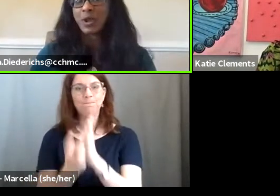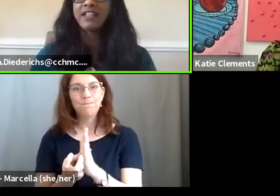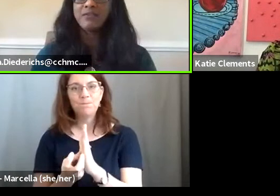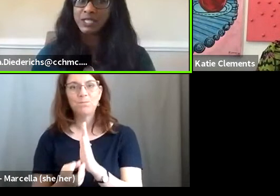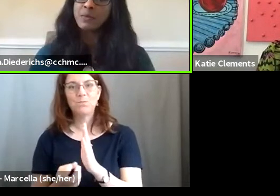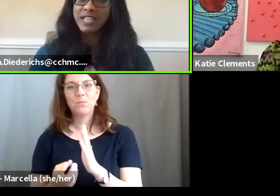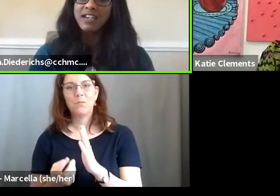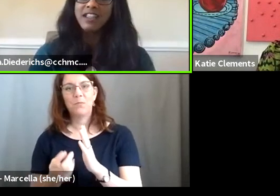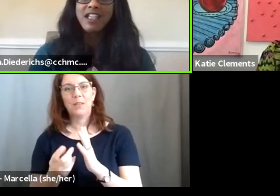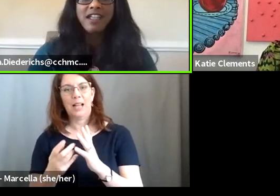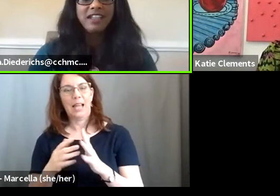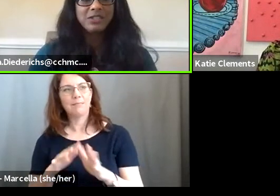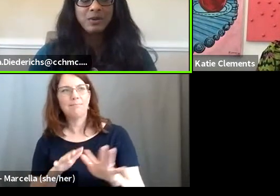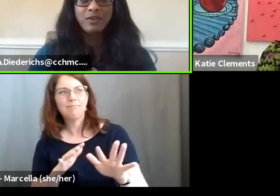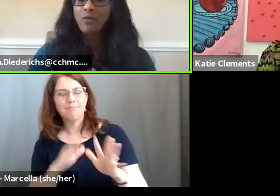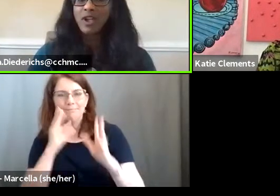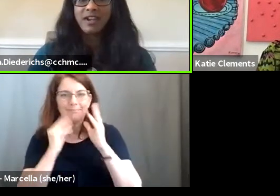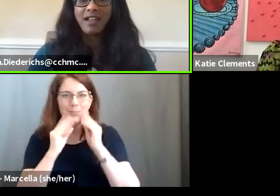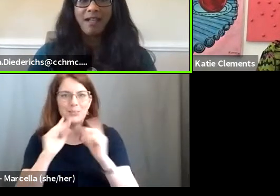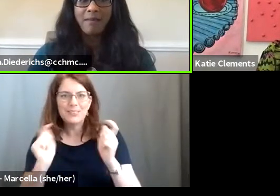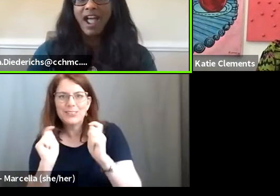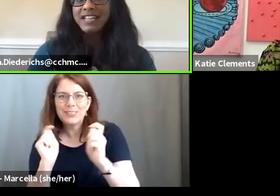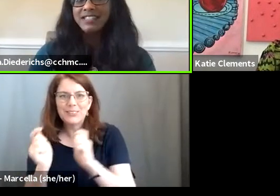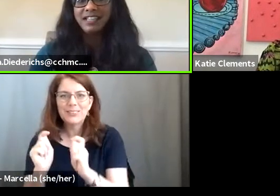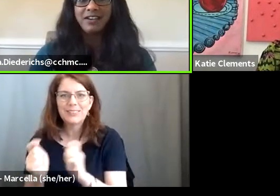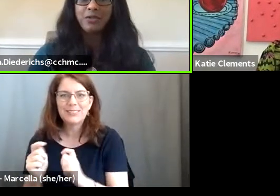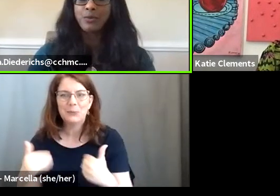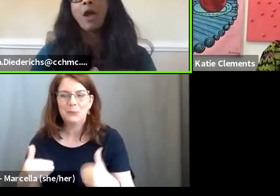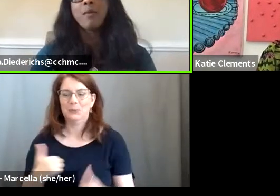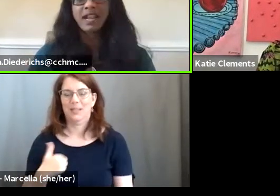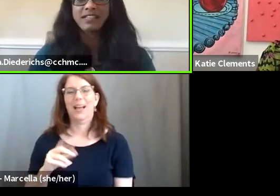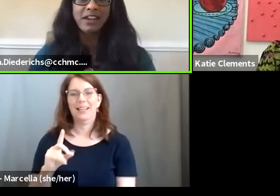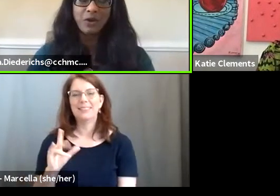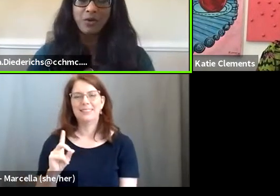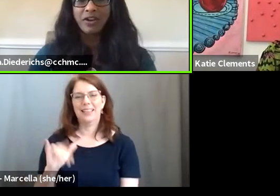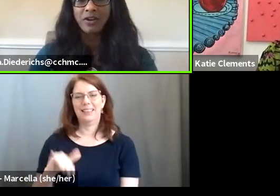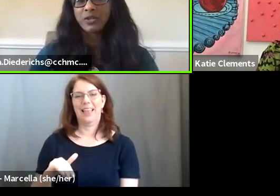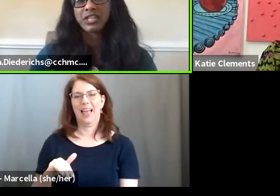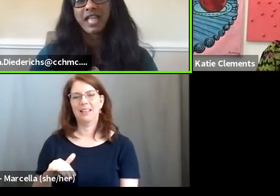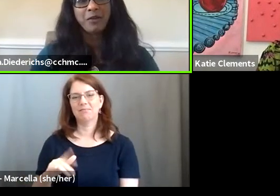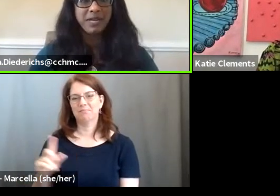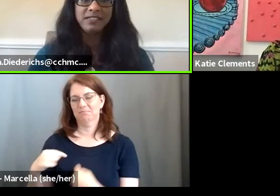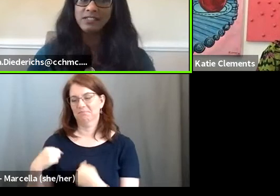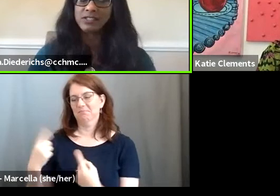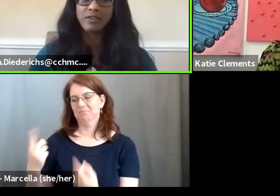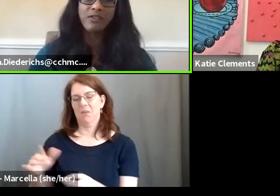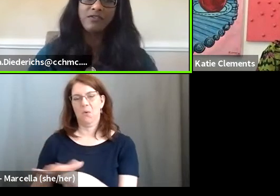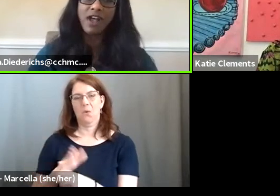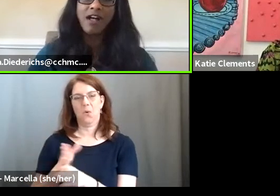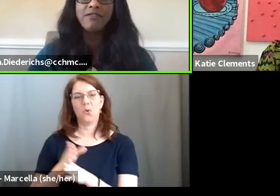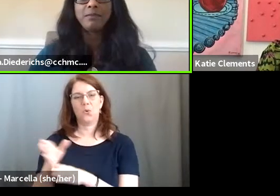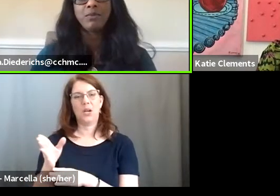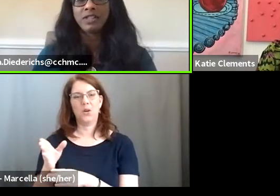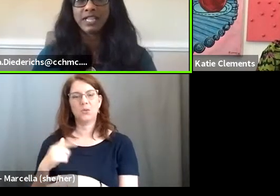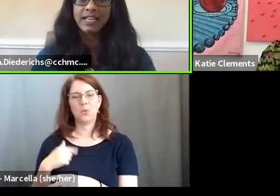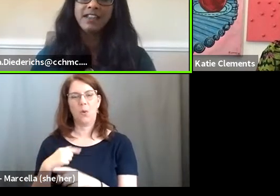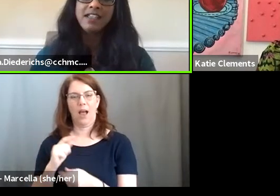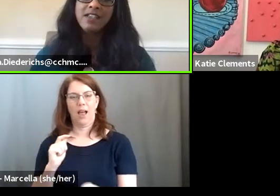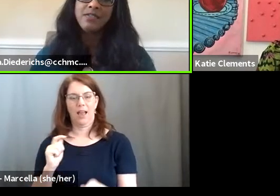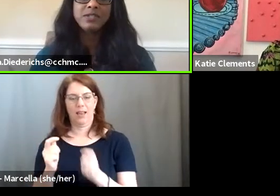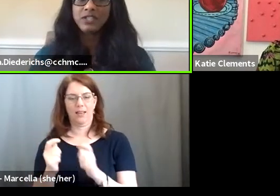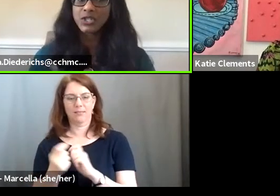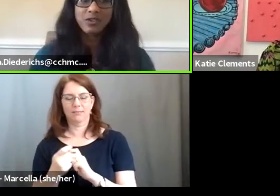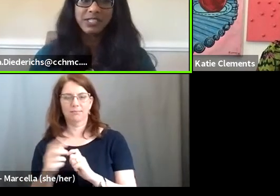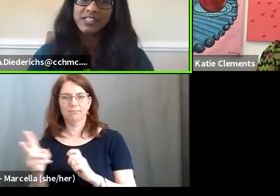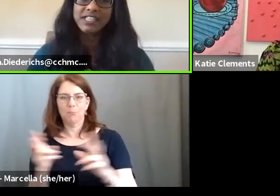of riding the wave a little bit is sort of what I did throughout my entire career, which allowed me to sort of evolve and pull in